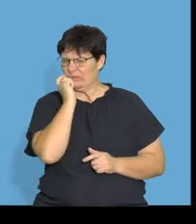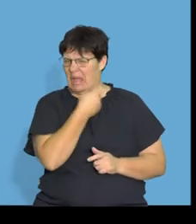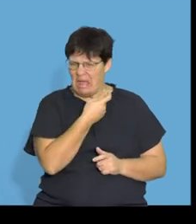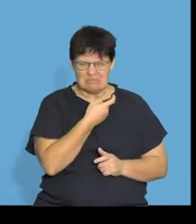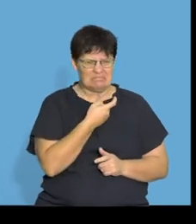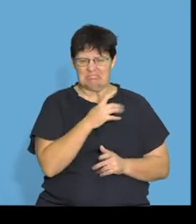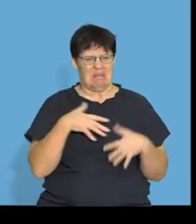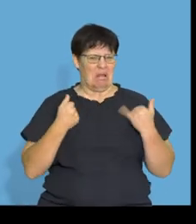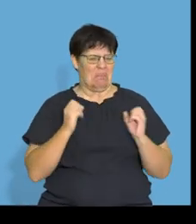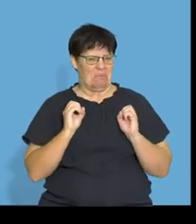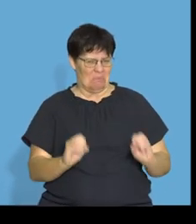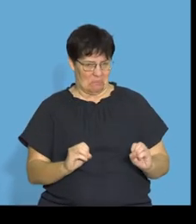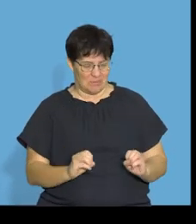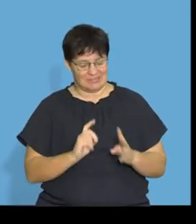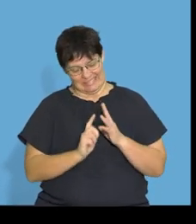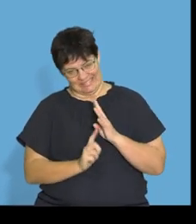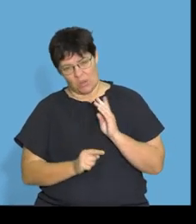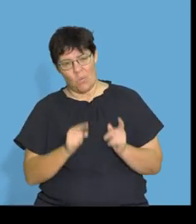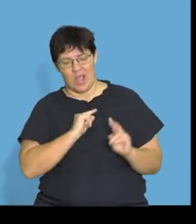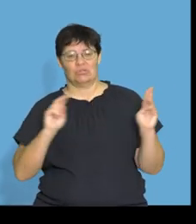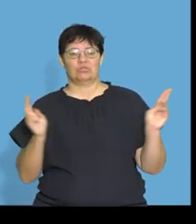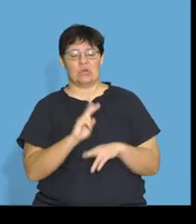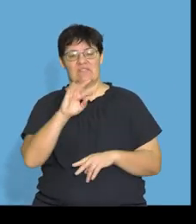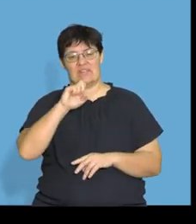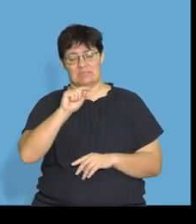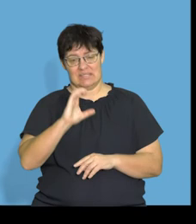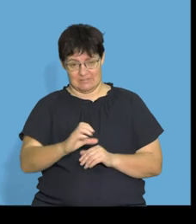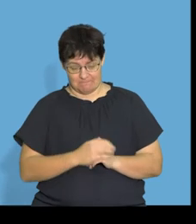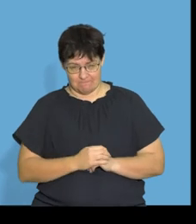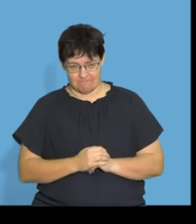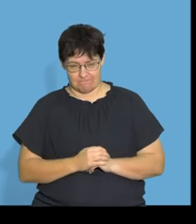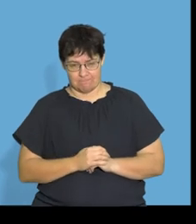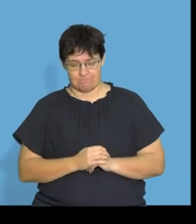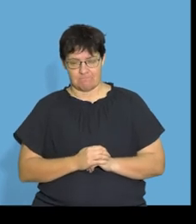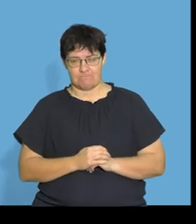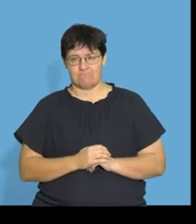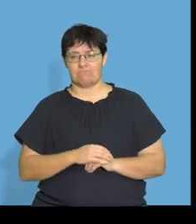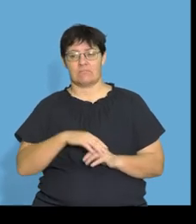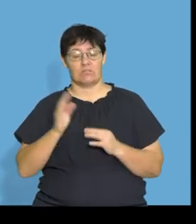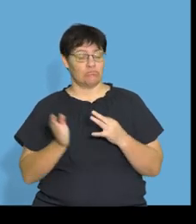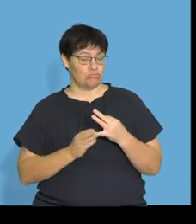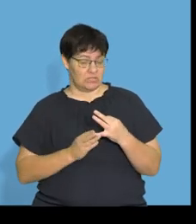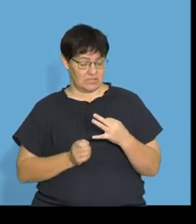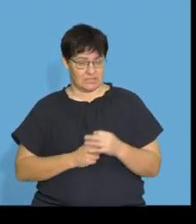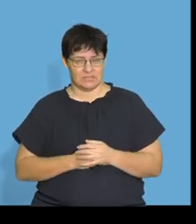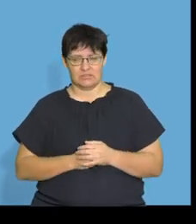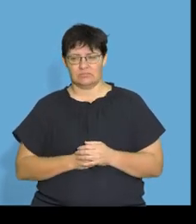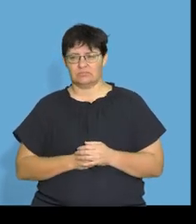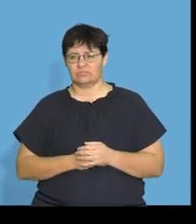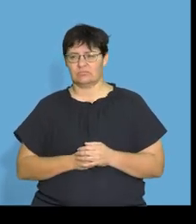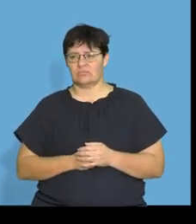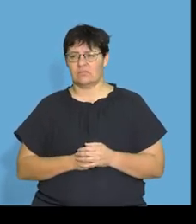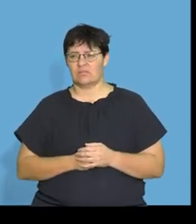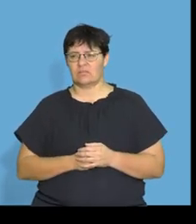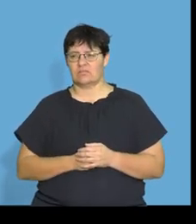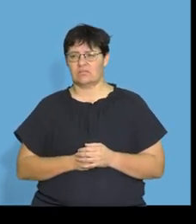are not so healthy, etc. Okay, so now we're going to have a bit of a, right, what we have,